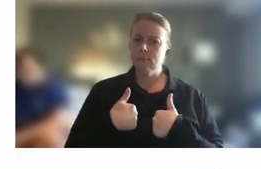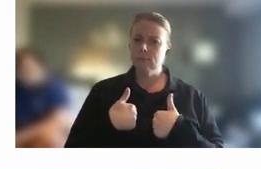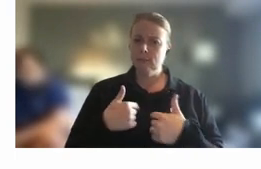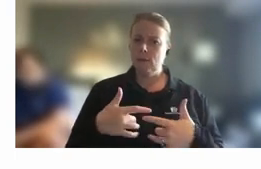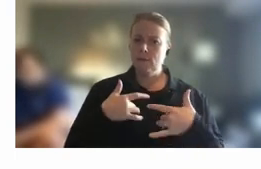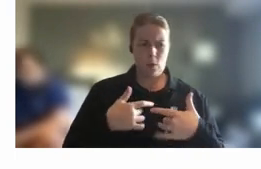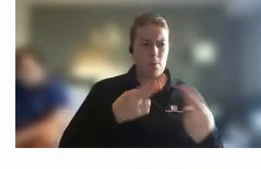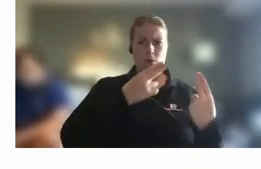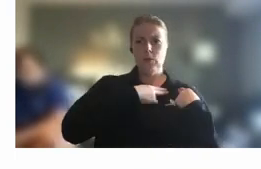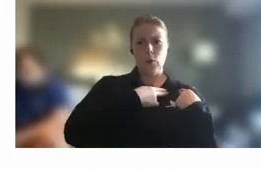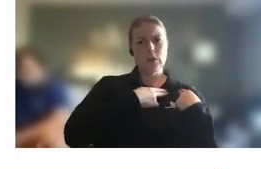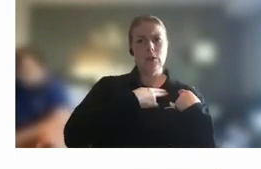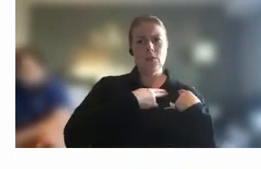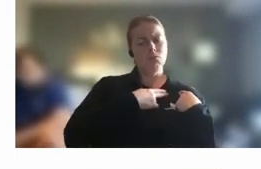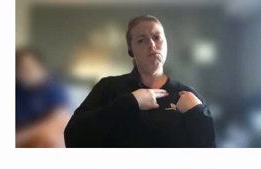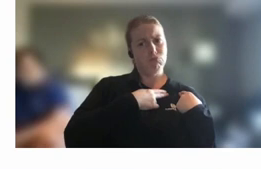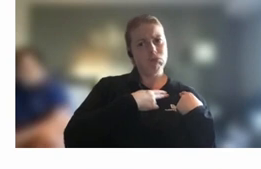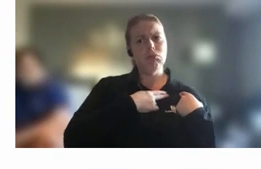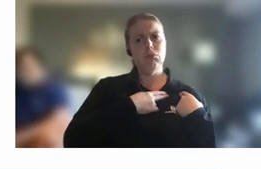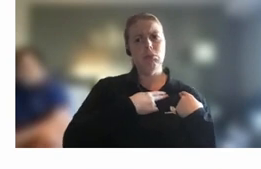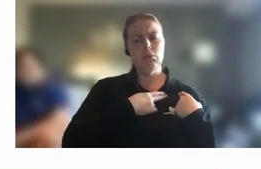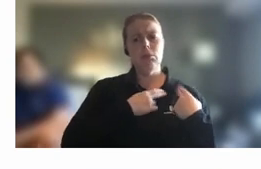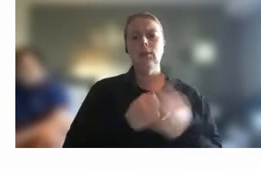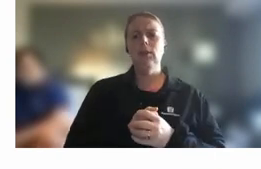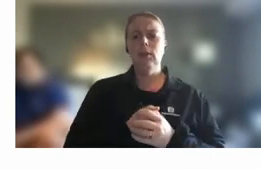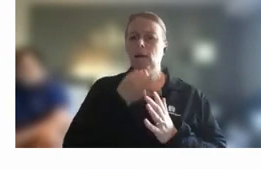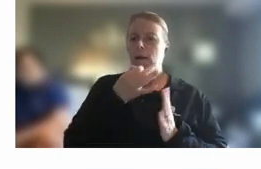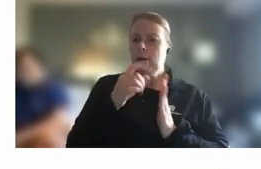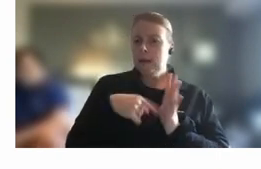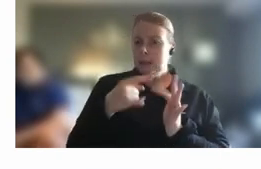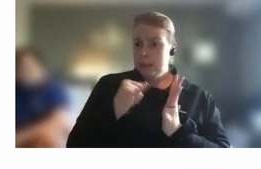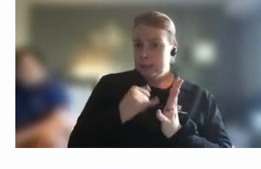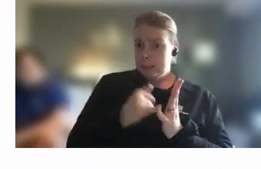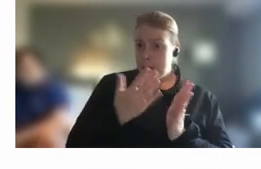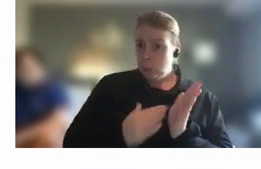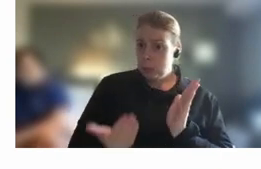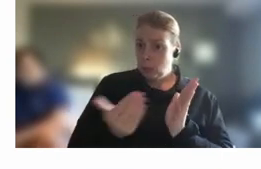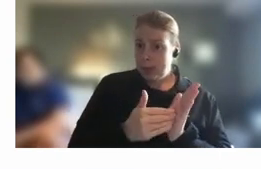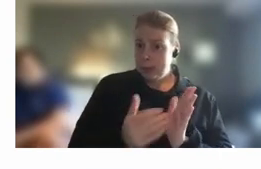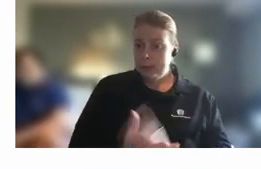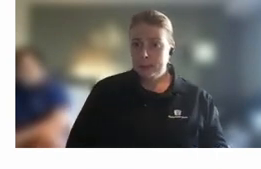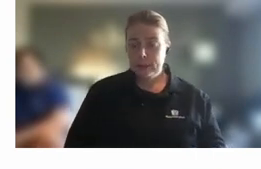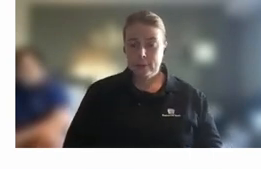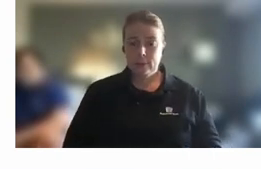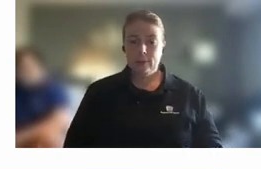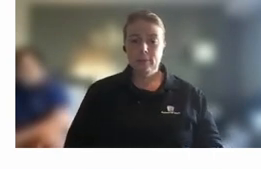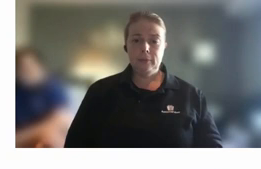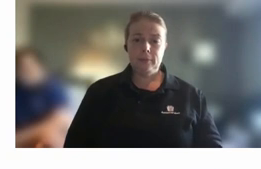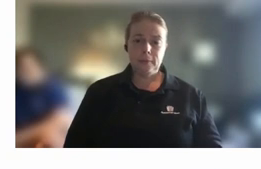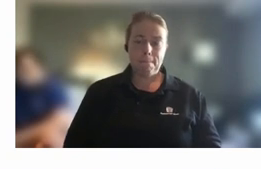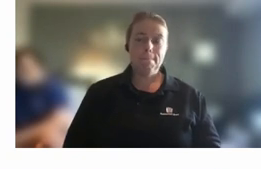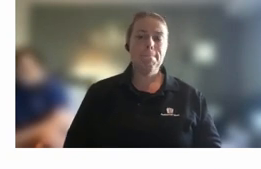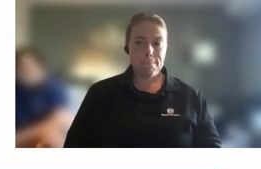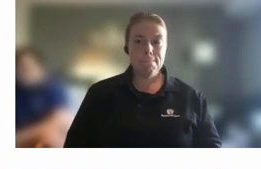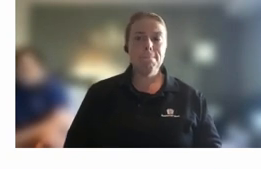seriously um jessica did you want to uh add anything on this question yeah